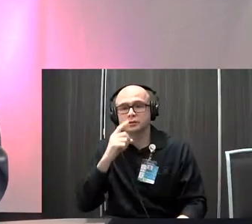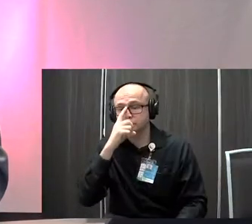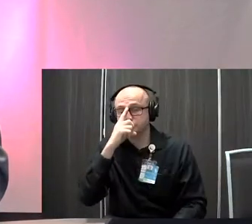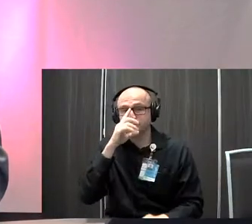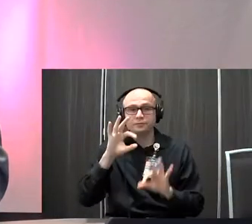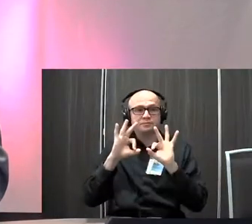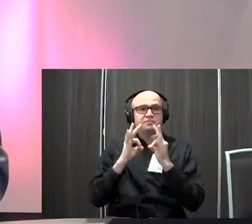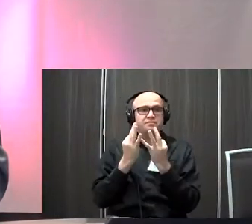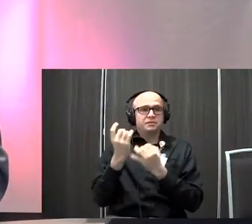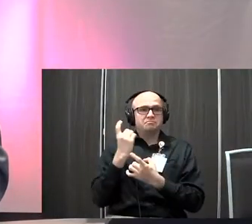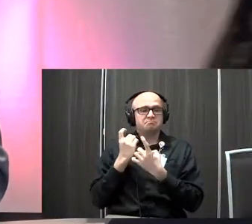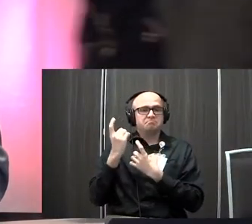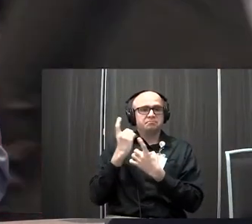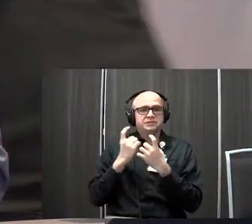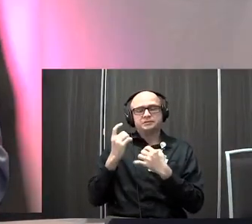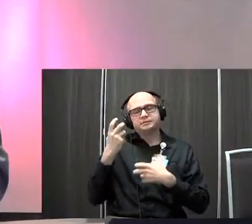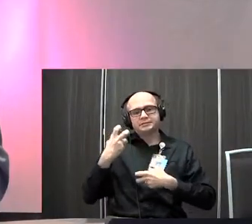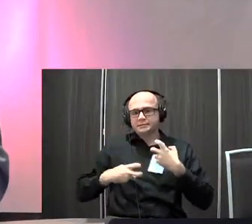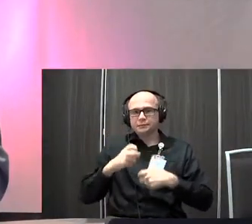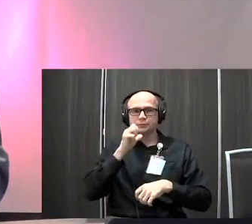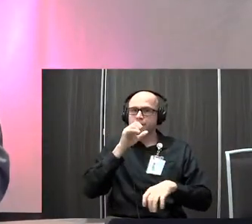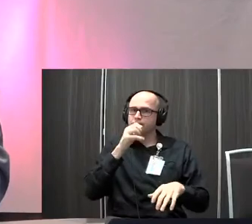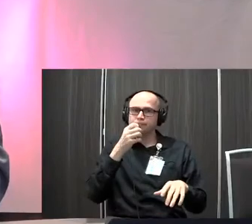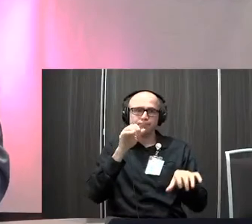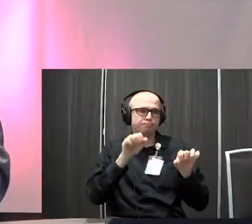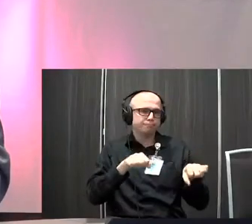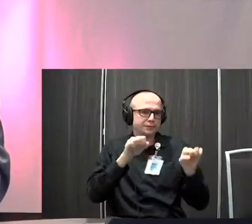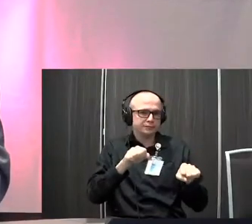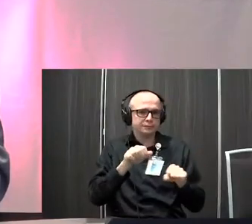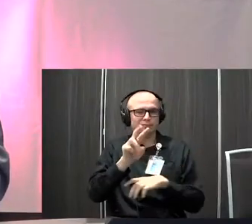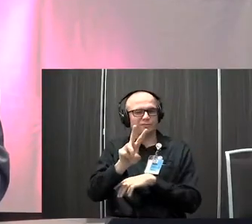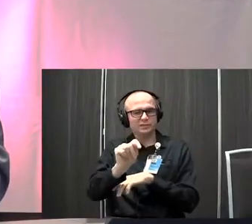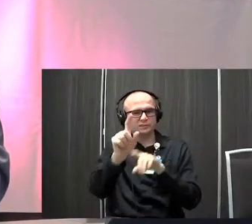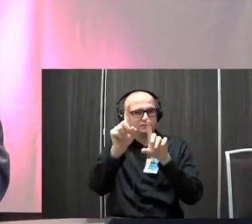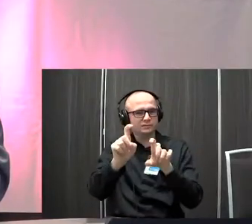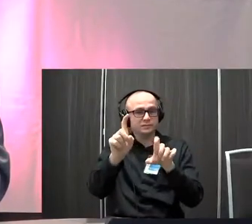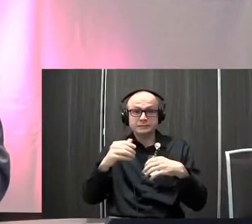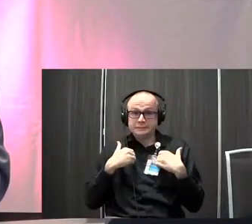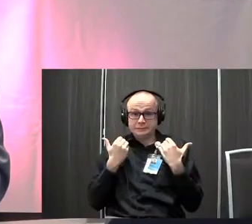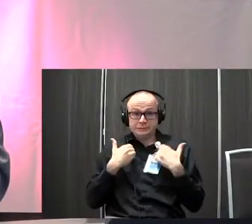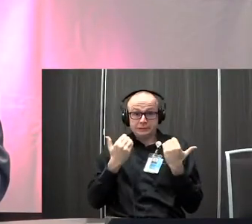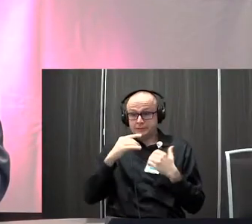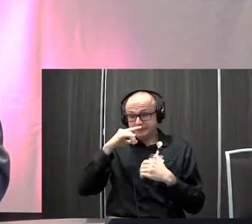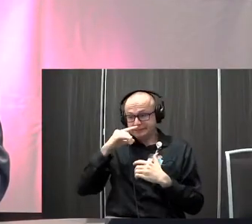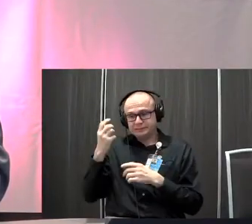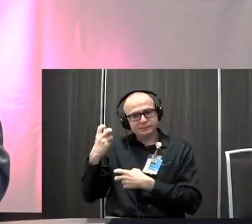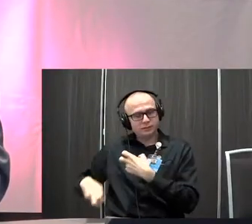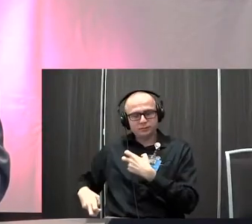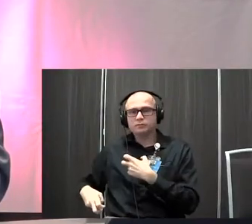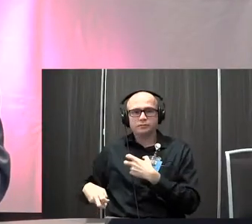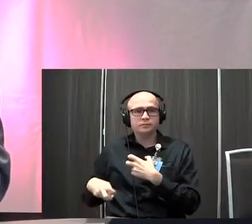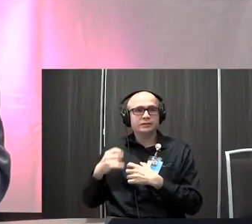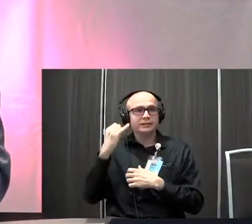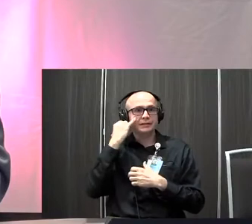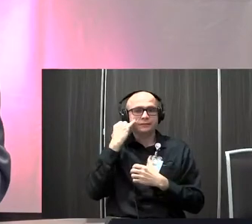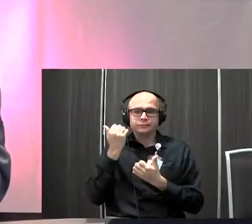is that it's really difficult or it's not possible to do vestibular testing in young kids. And then if you layer on top